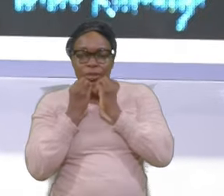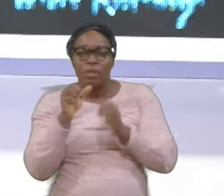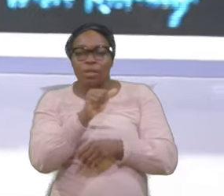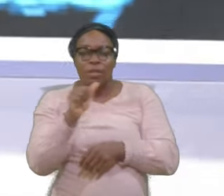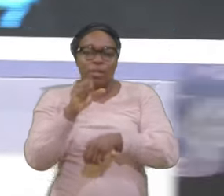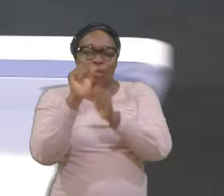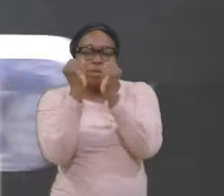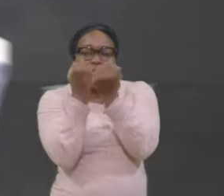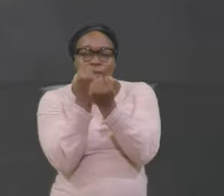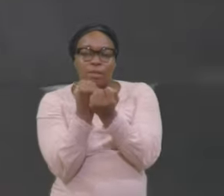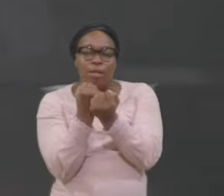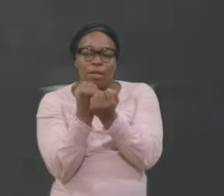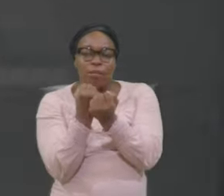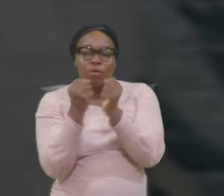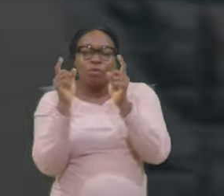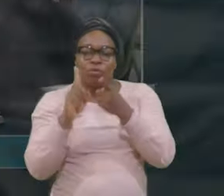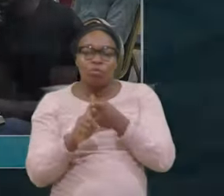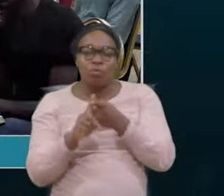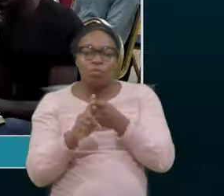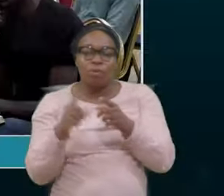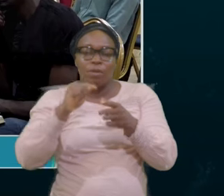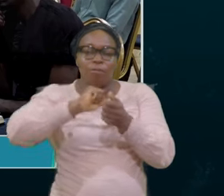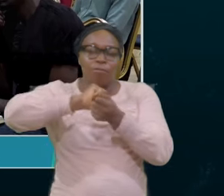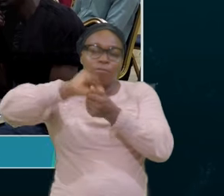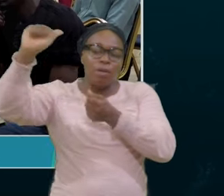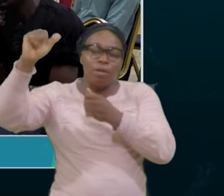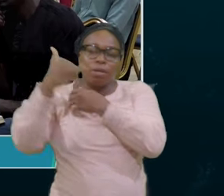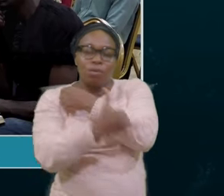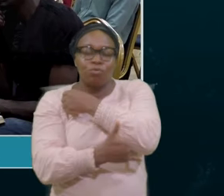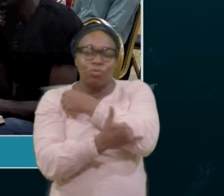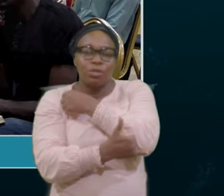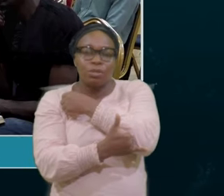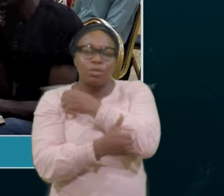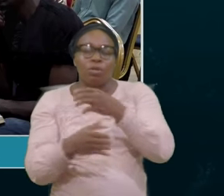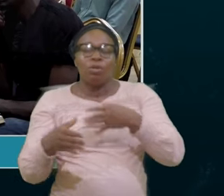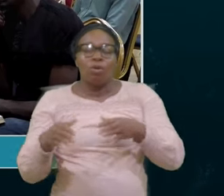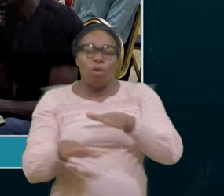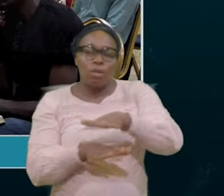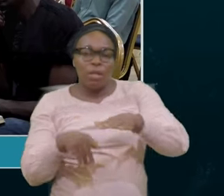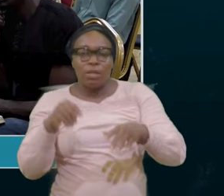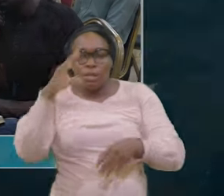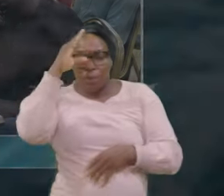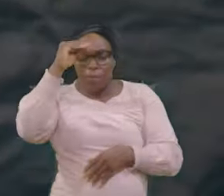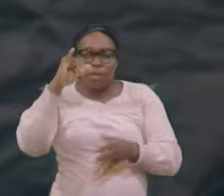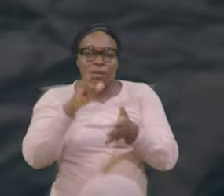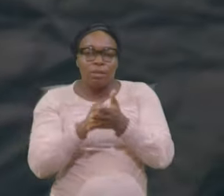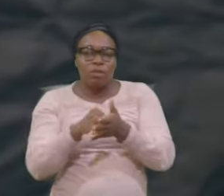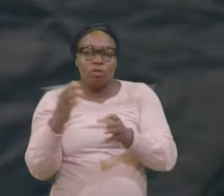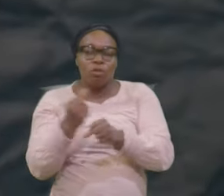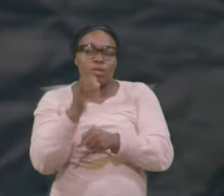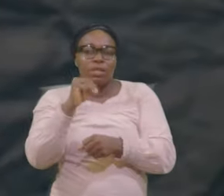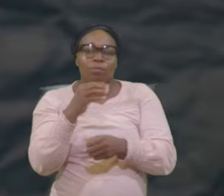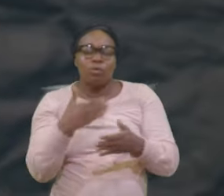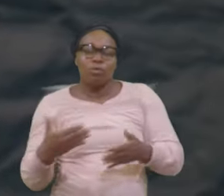A slave Under the Man That Got him Something A